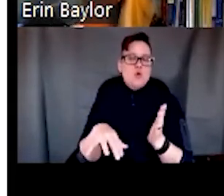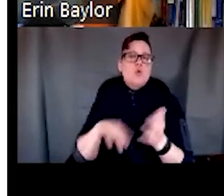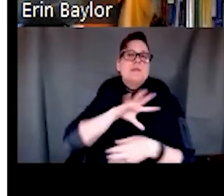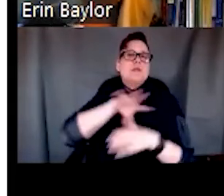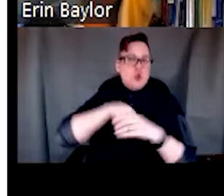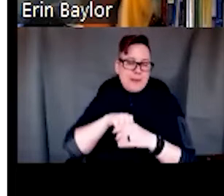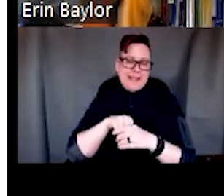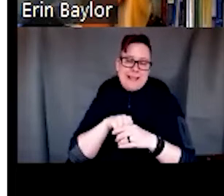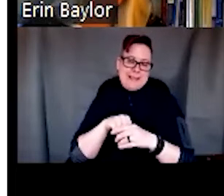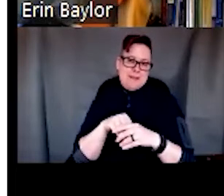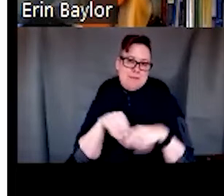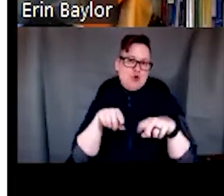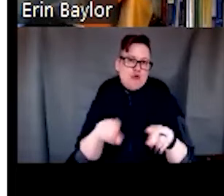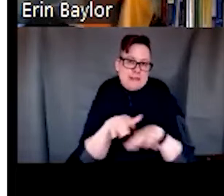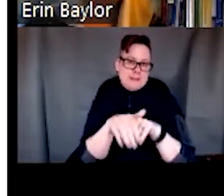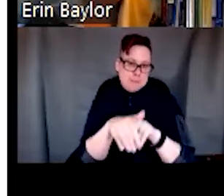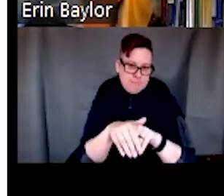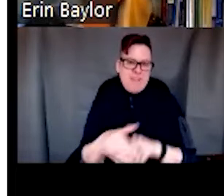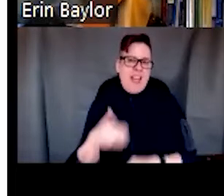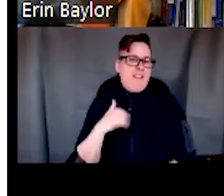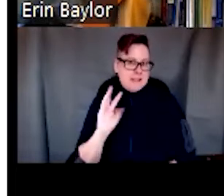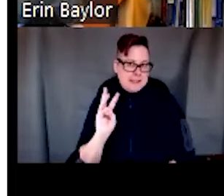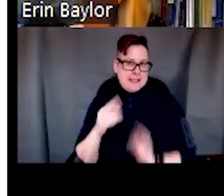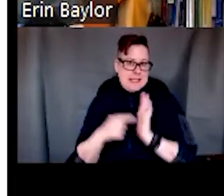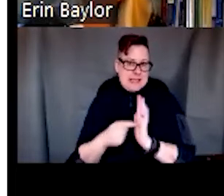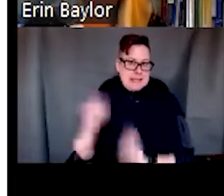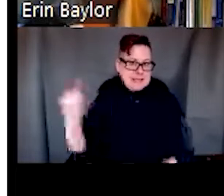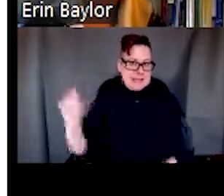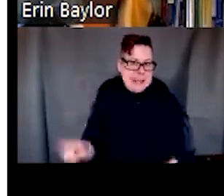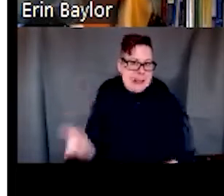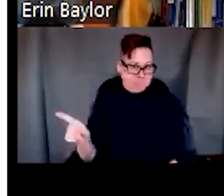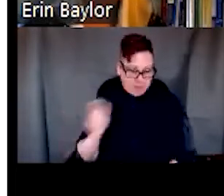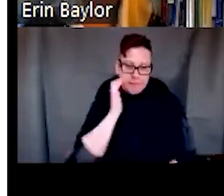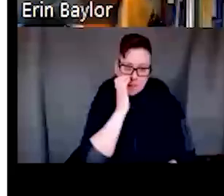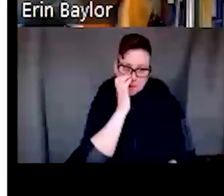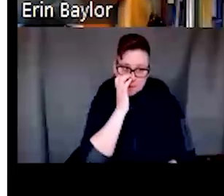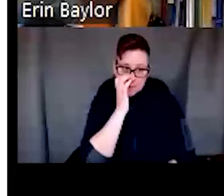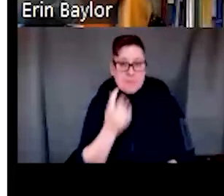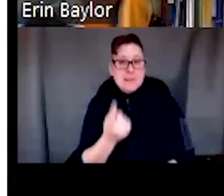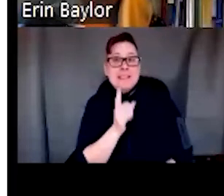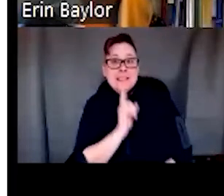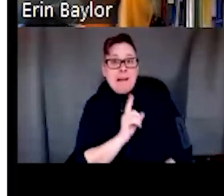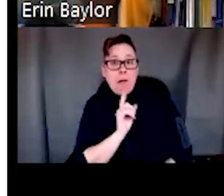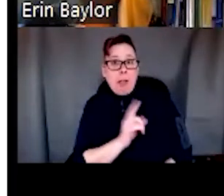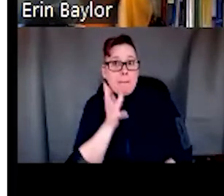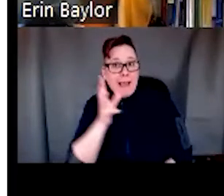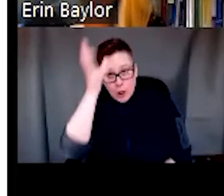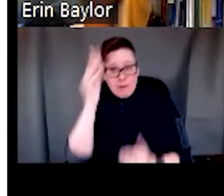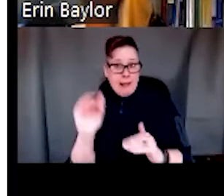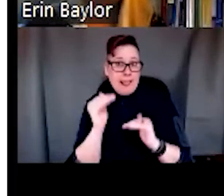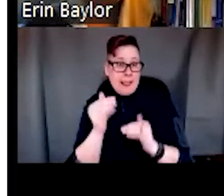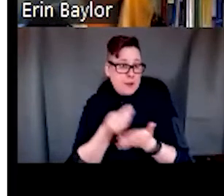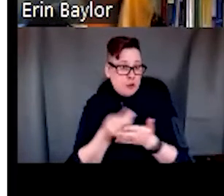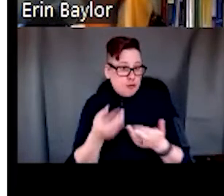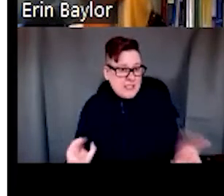So I have, um, six different examples here, um, you know, single parent with limited resources, no